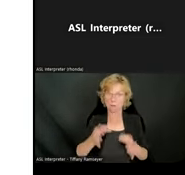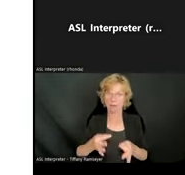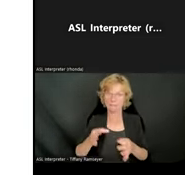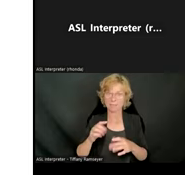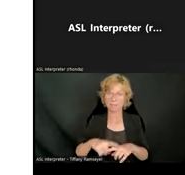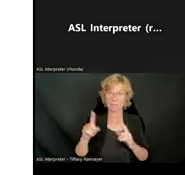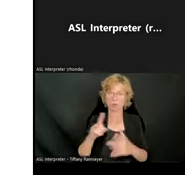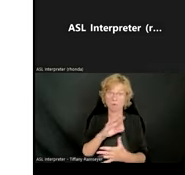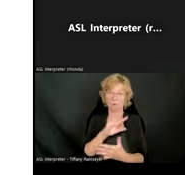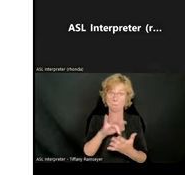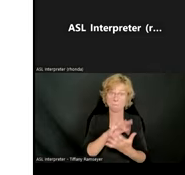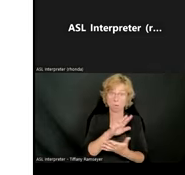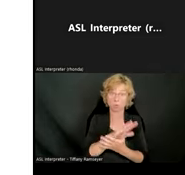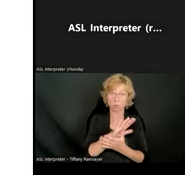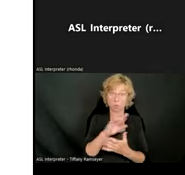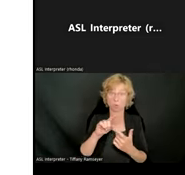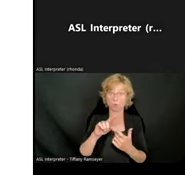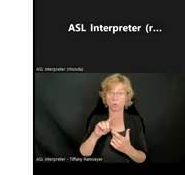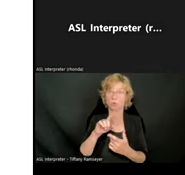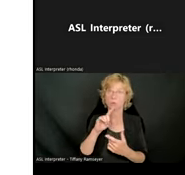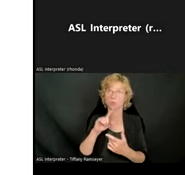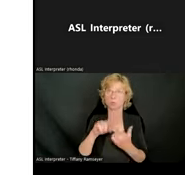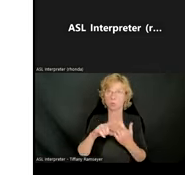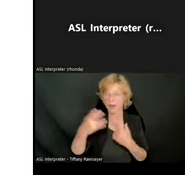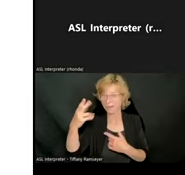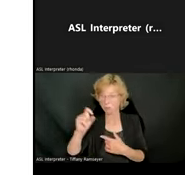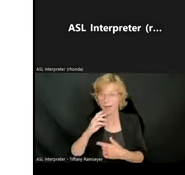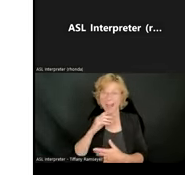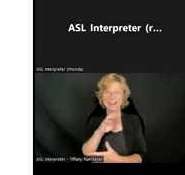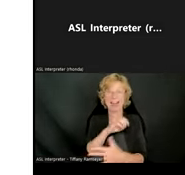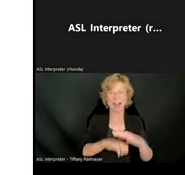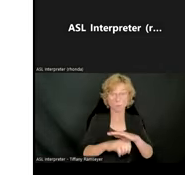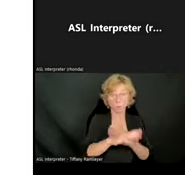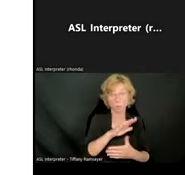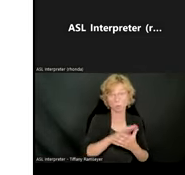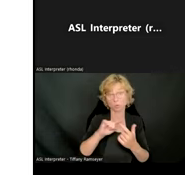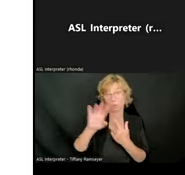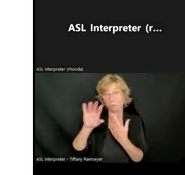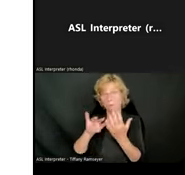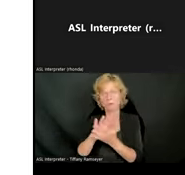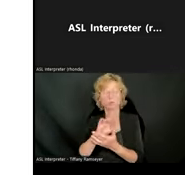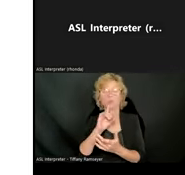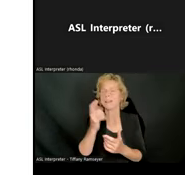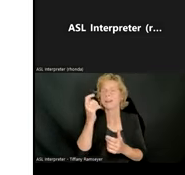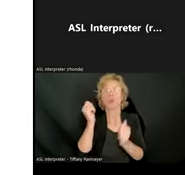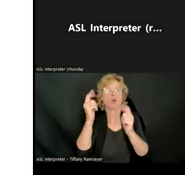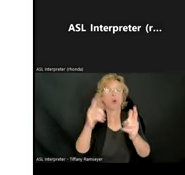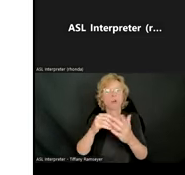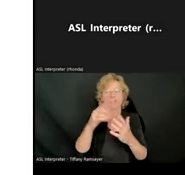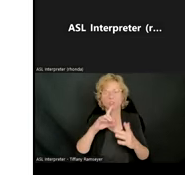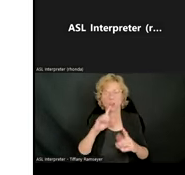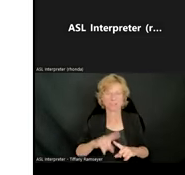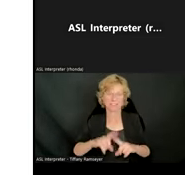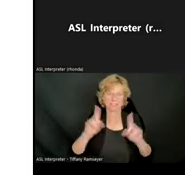to high school and elementary to middle. So every teacher is different. And most of them